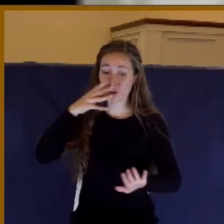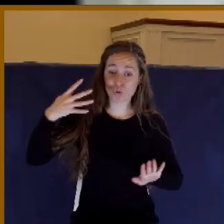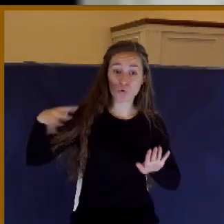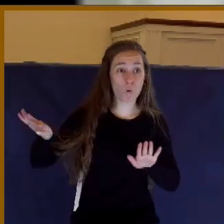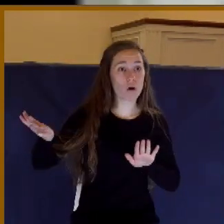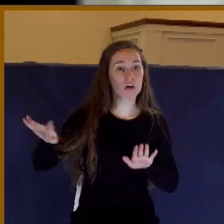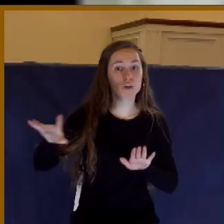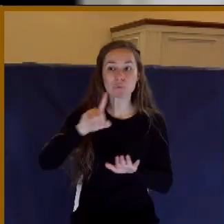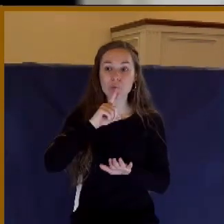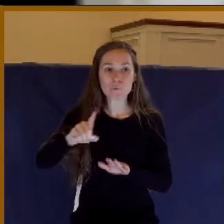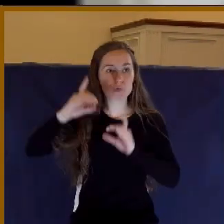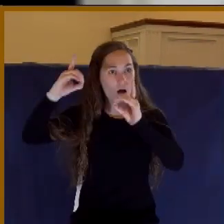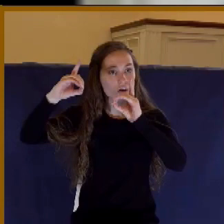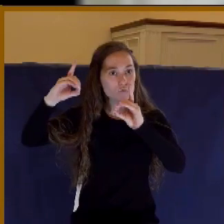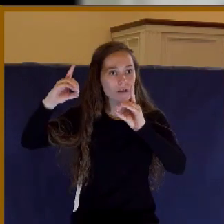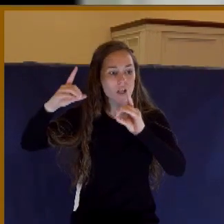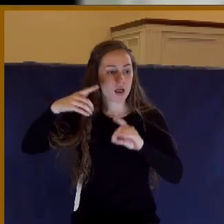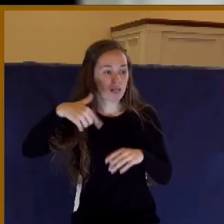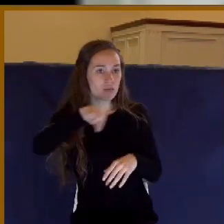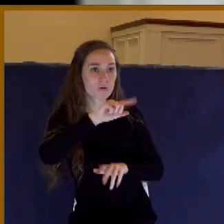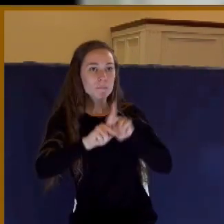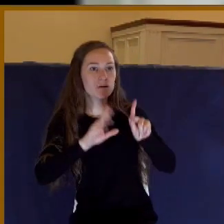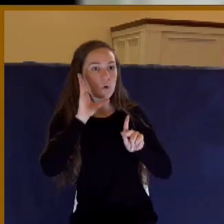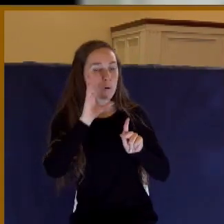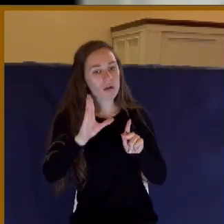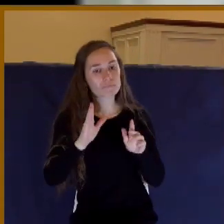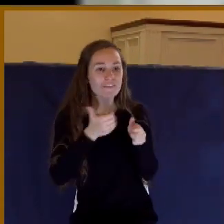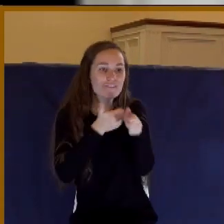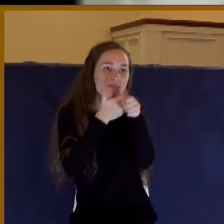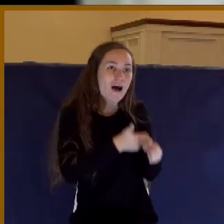lusts shall they heap to themselves teachers having itching ears.